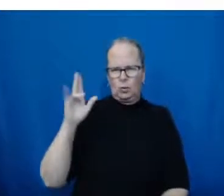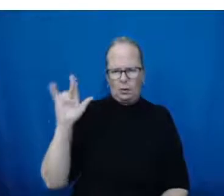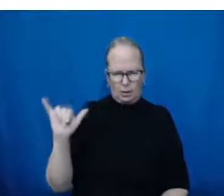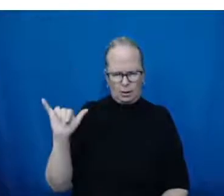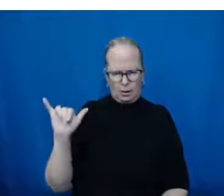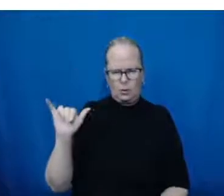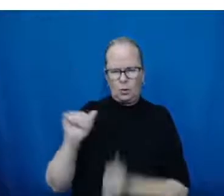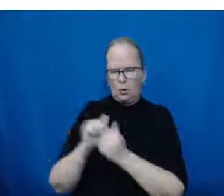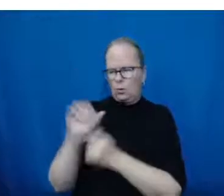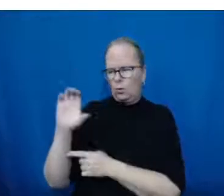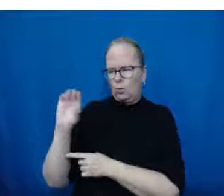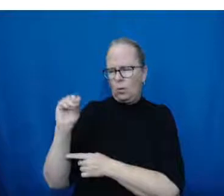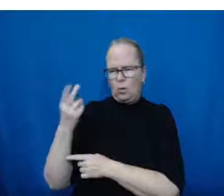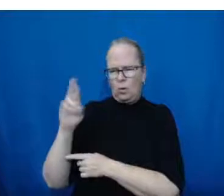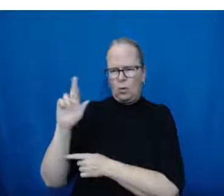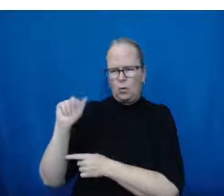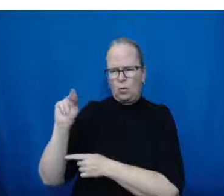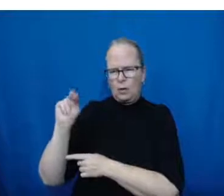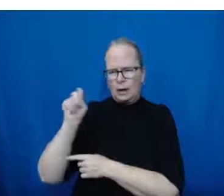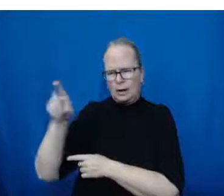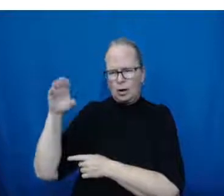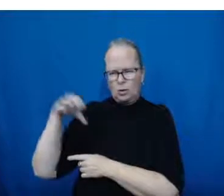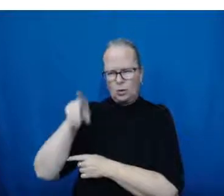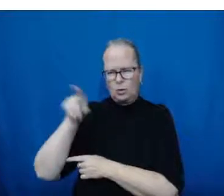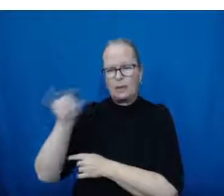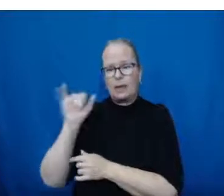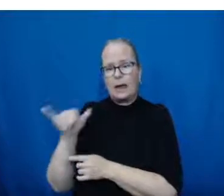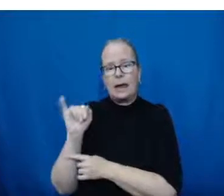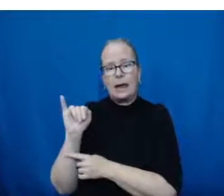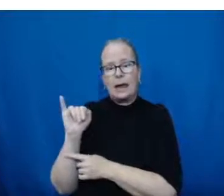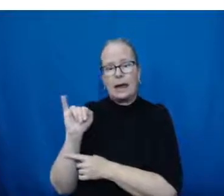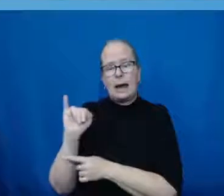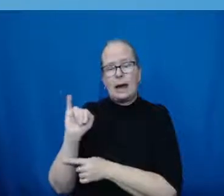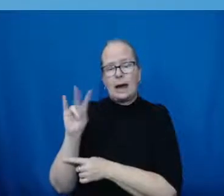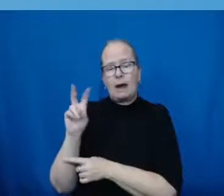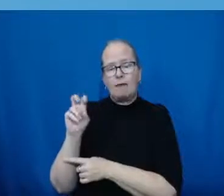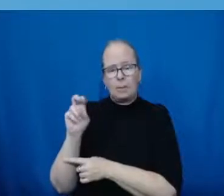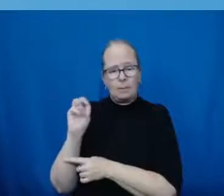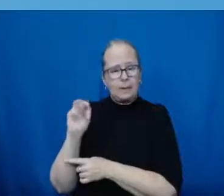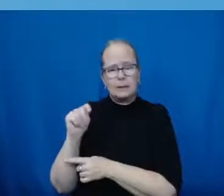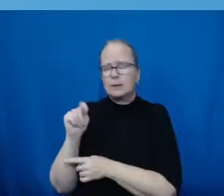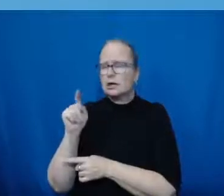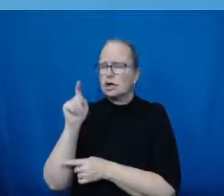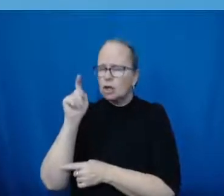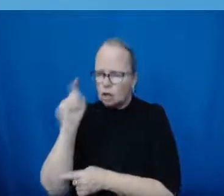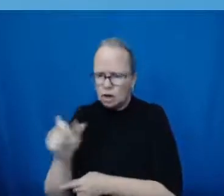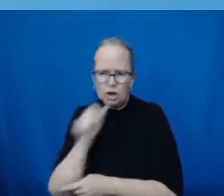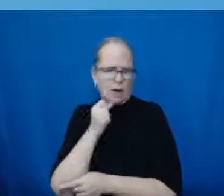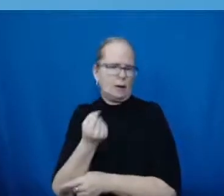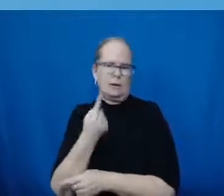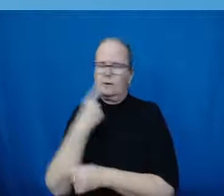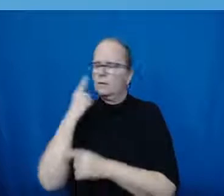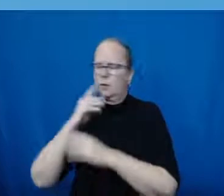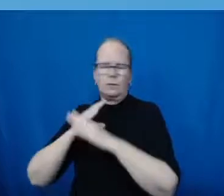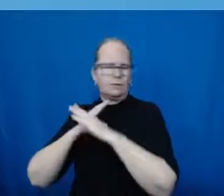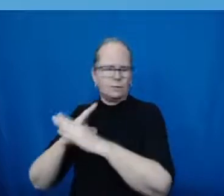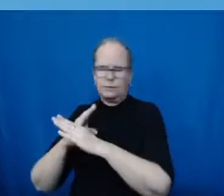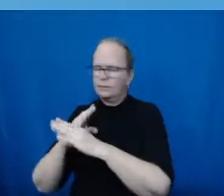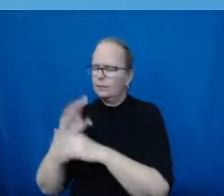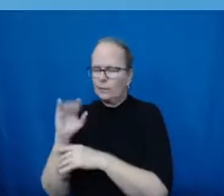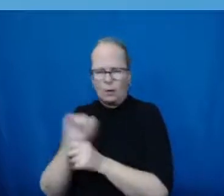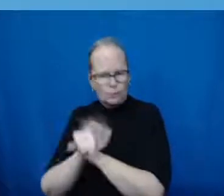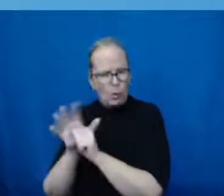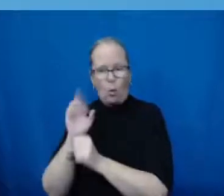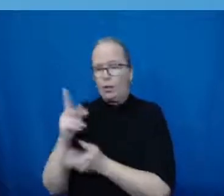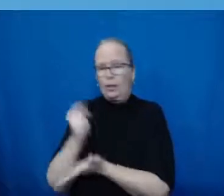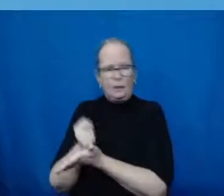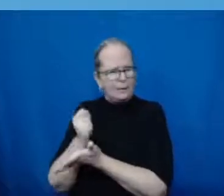outside of a clinical trial. Although scientists and physicians are encouraged to recommend patients, if there's a